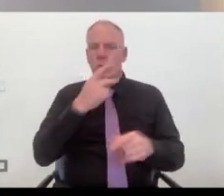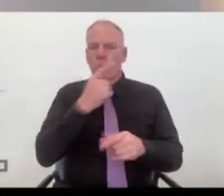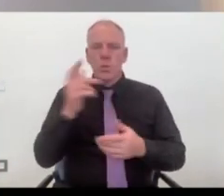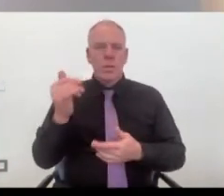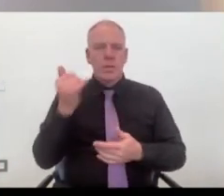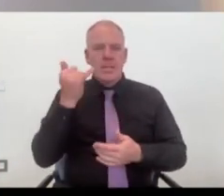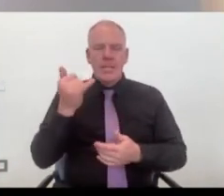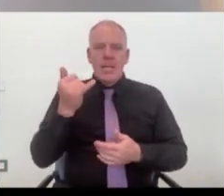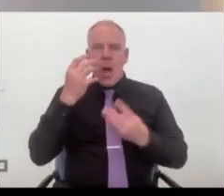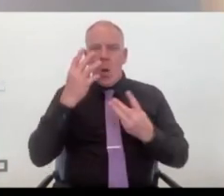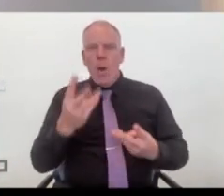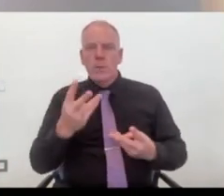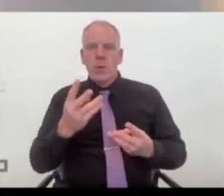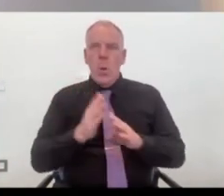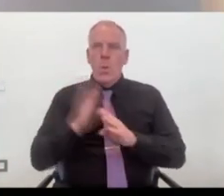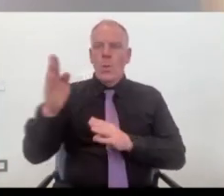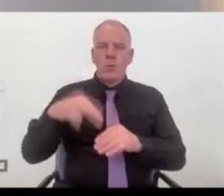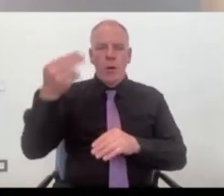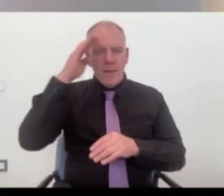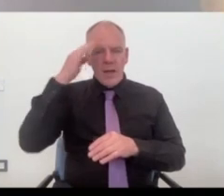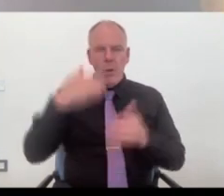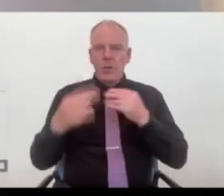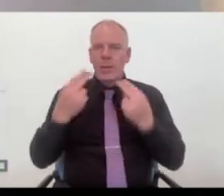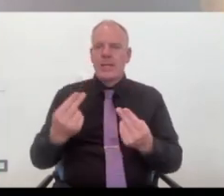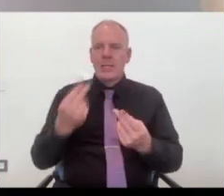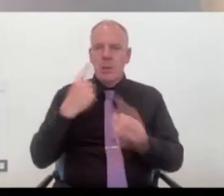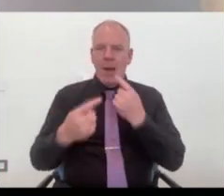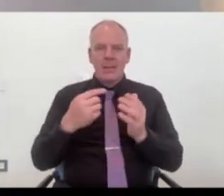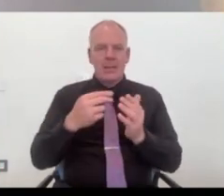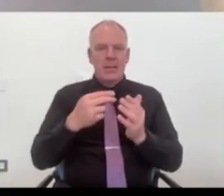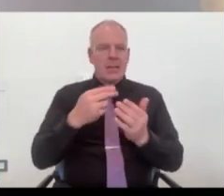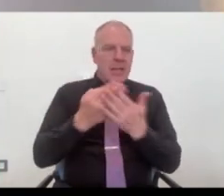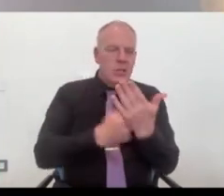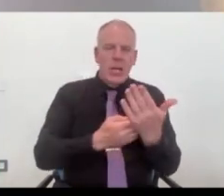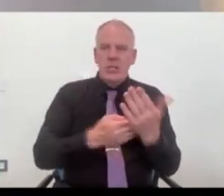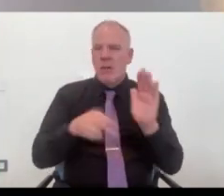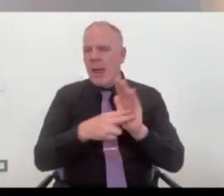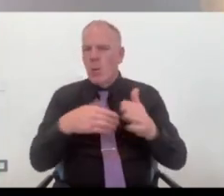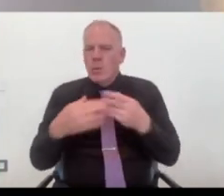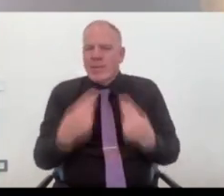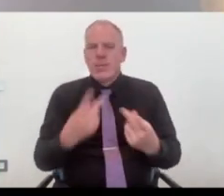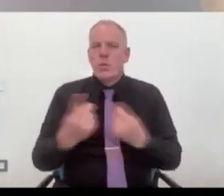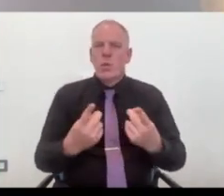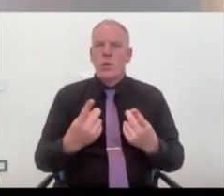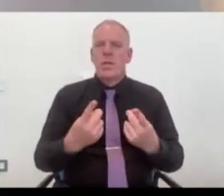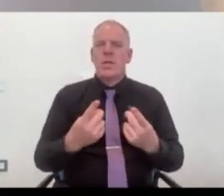I'm looking to go into the north, what do I need to do for legislation, labeling, anything like that. And I think it's just breaking it down and making it easier